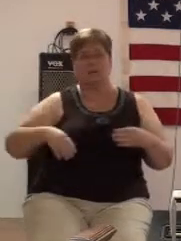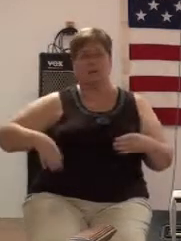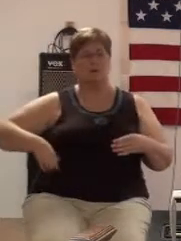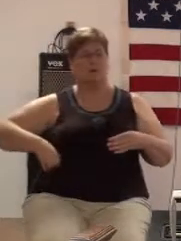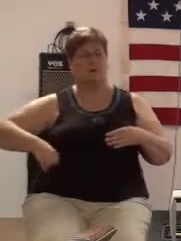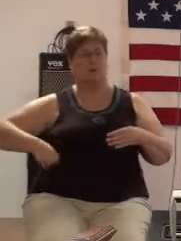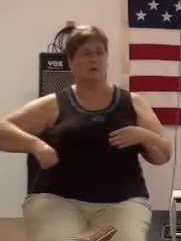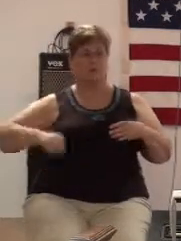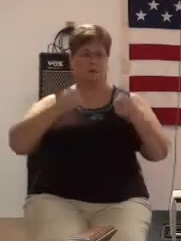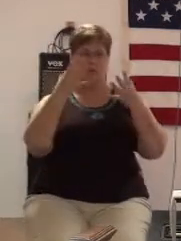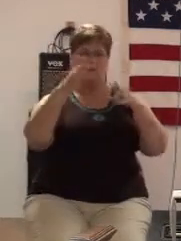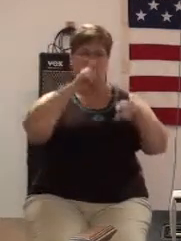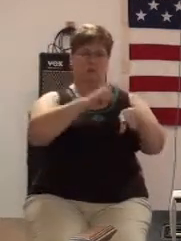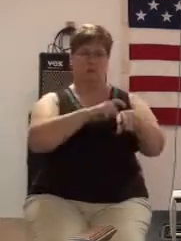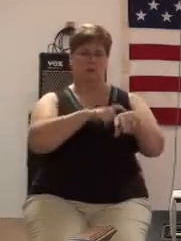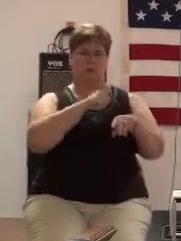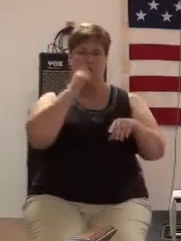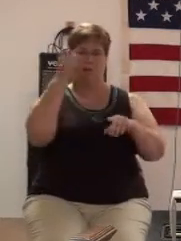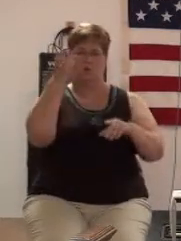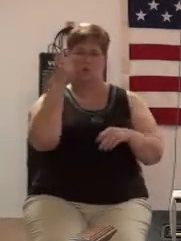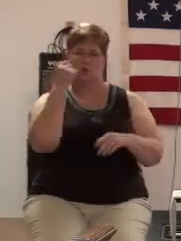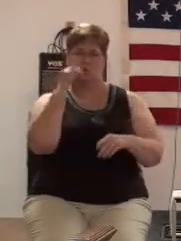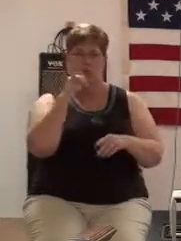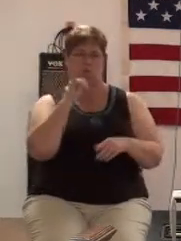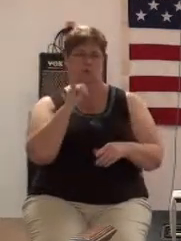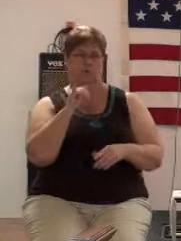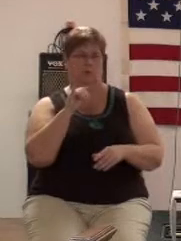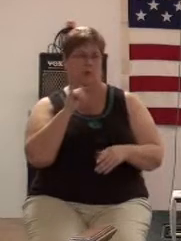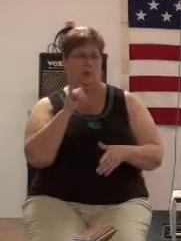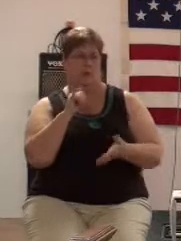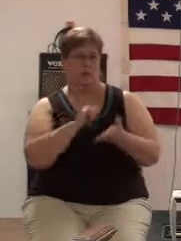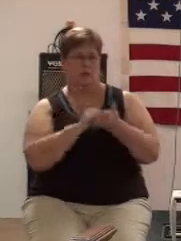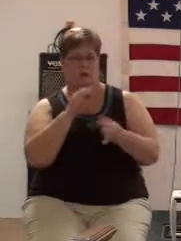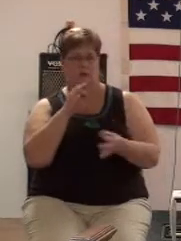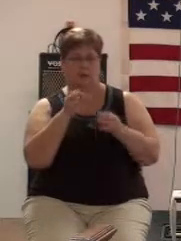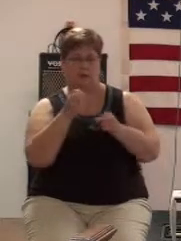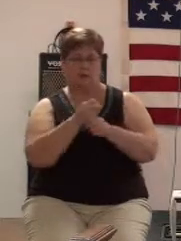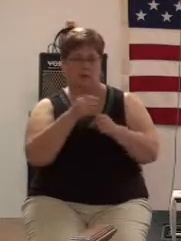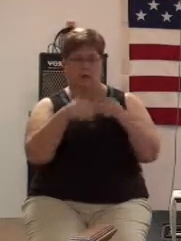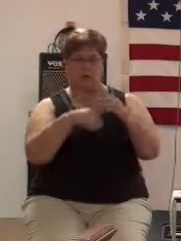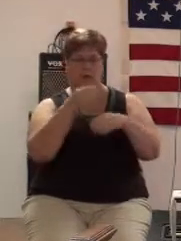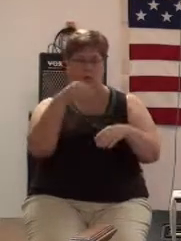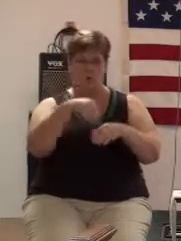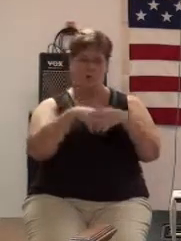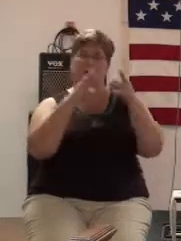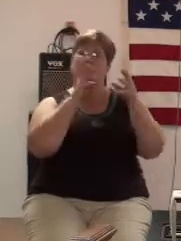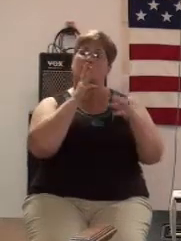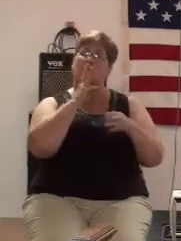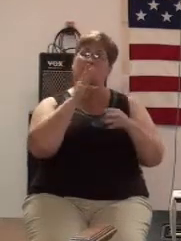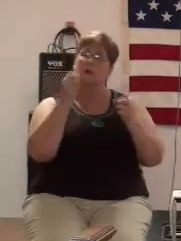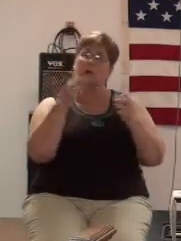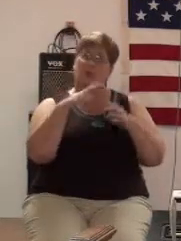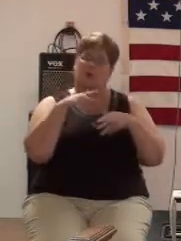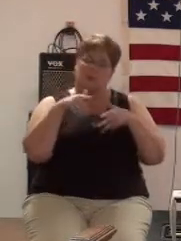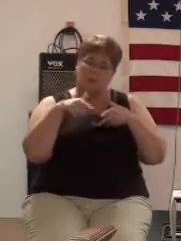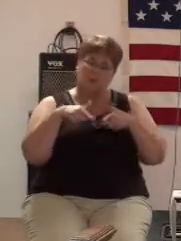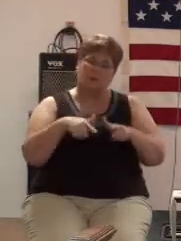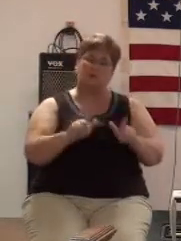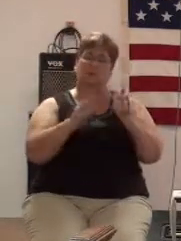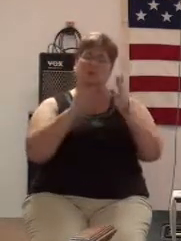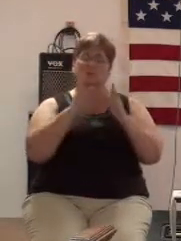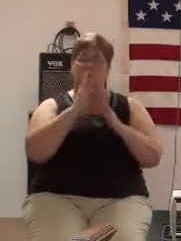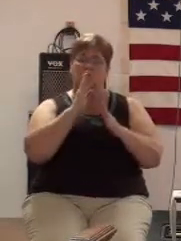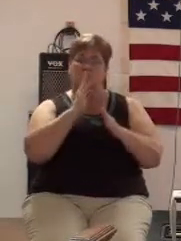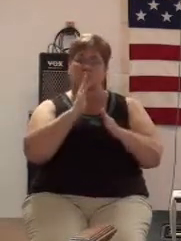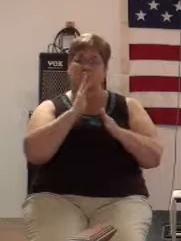A lot of times we don't understand that if we will just get out in the water and let the water do its work in